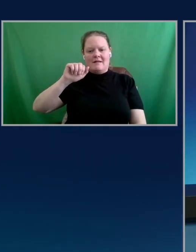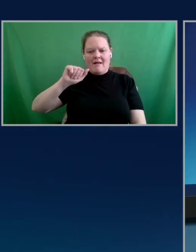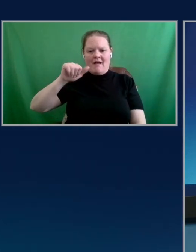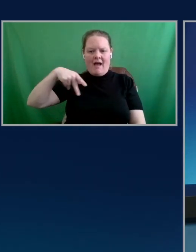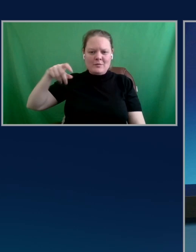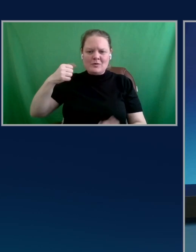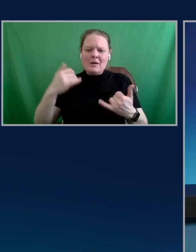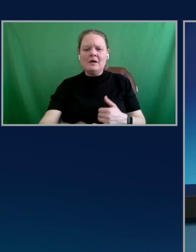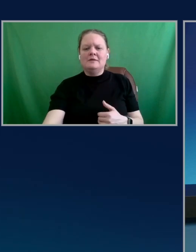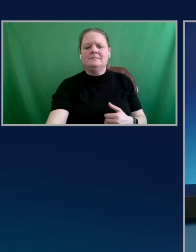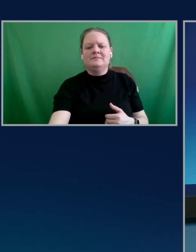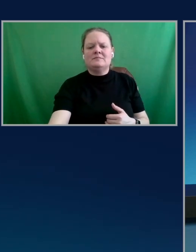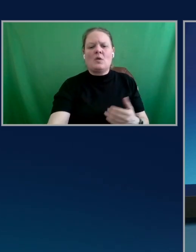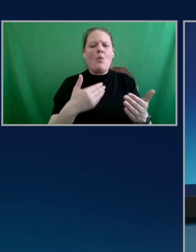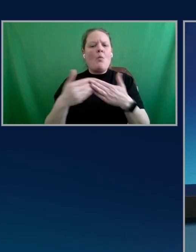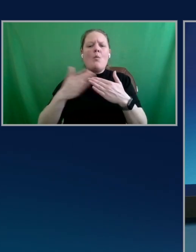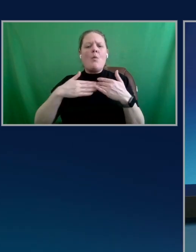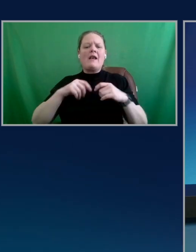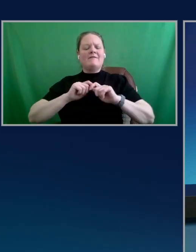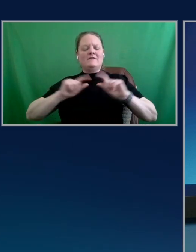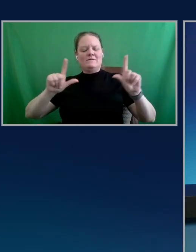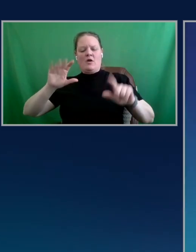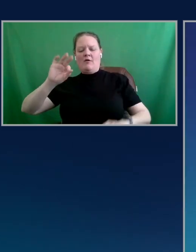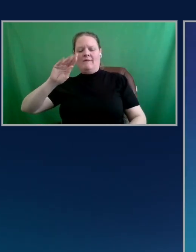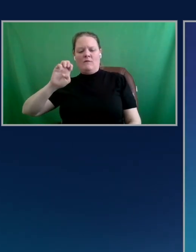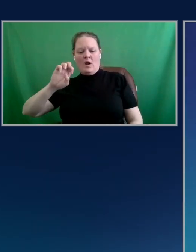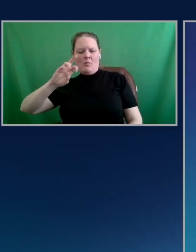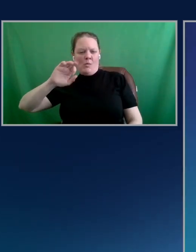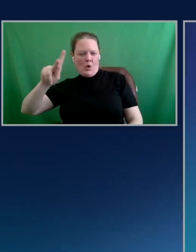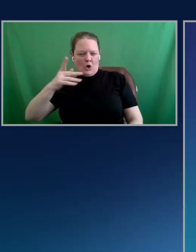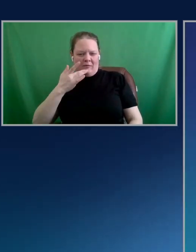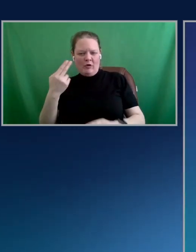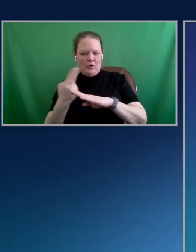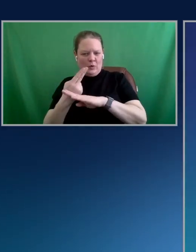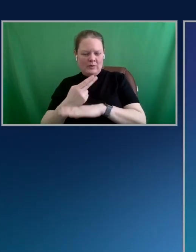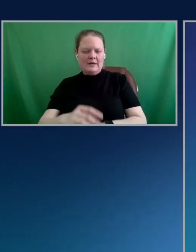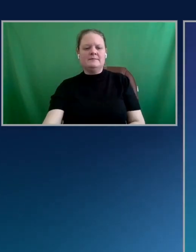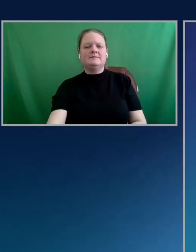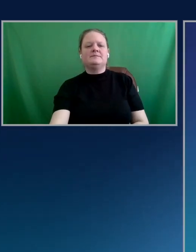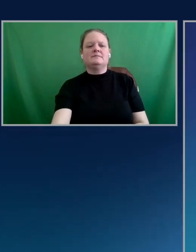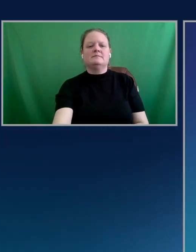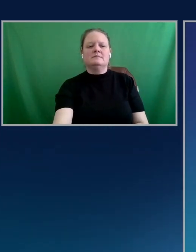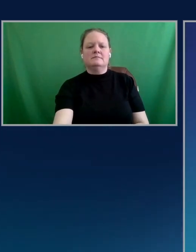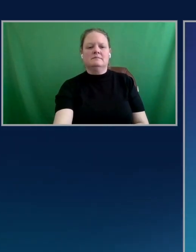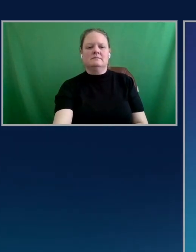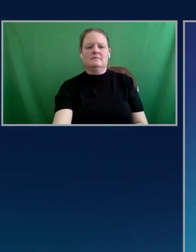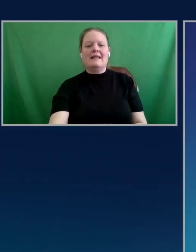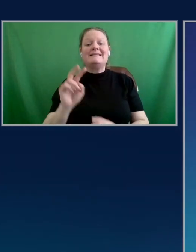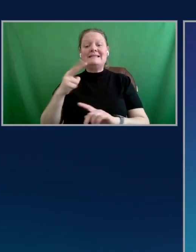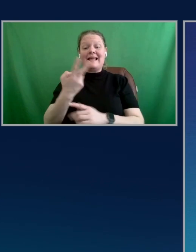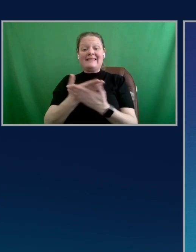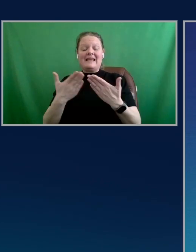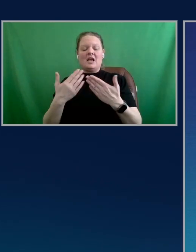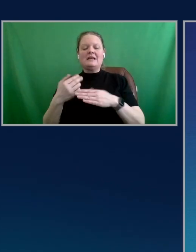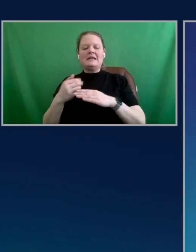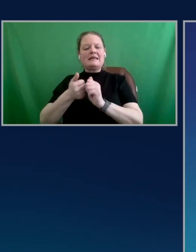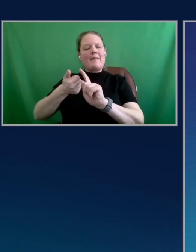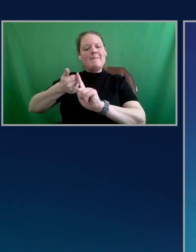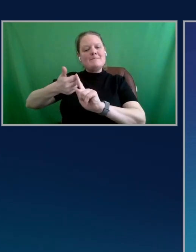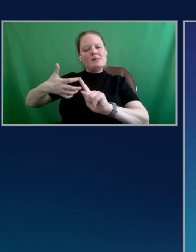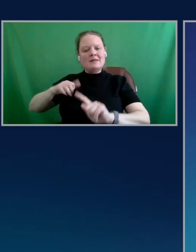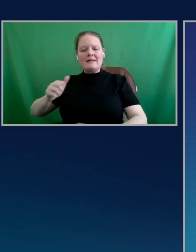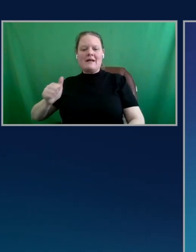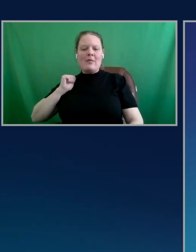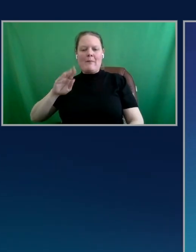Also, the second thing is building out a backend and having authentication and storage and data and doing